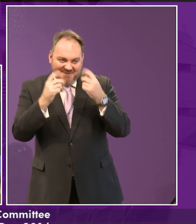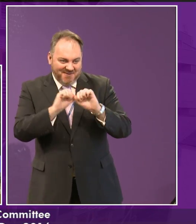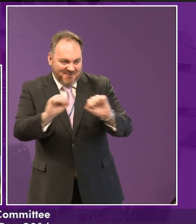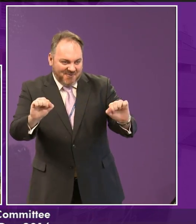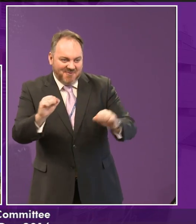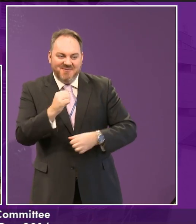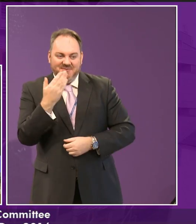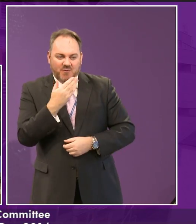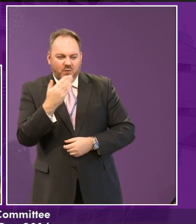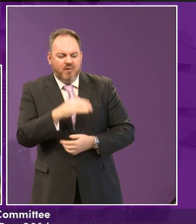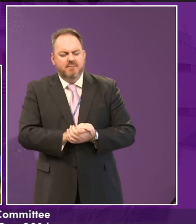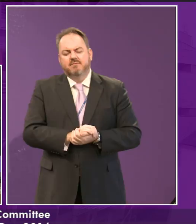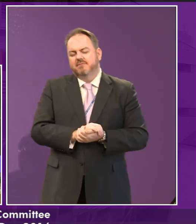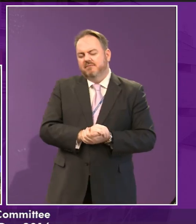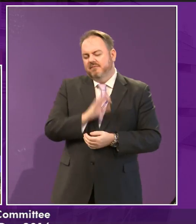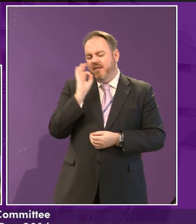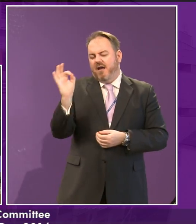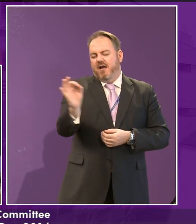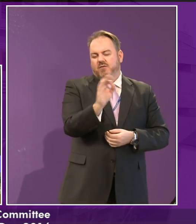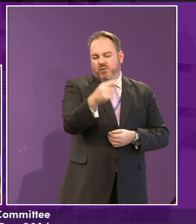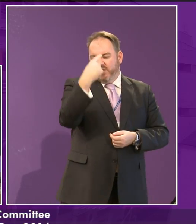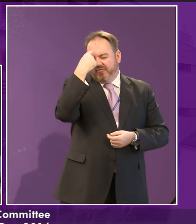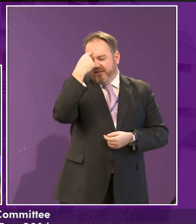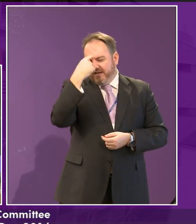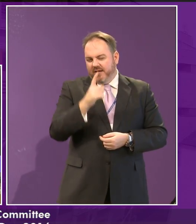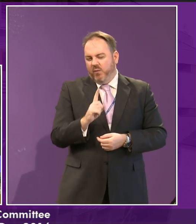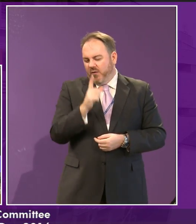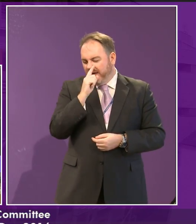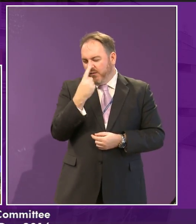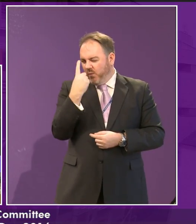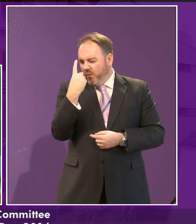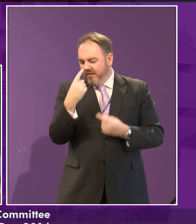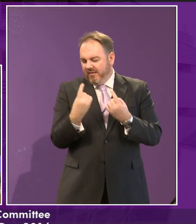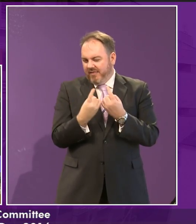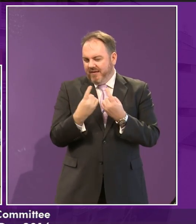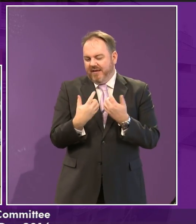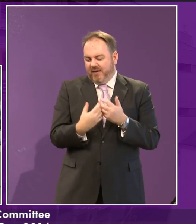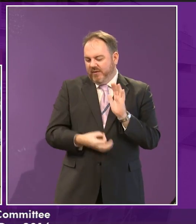thing more that you think we could do and should do better, what would it be?